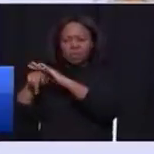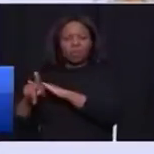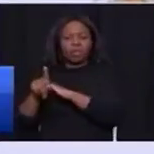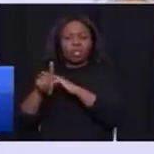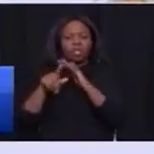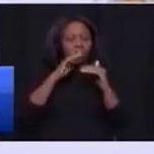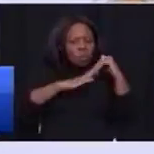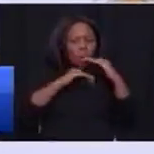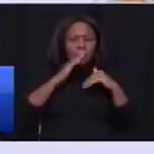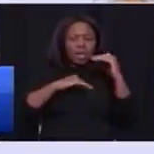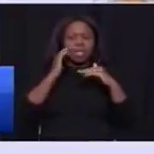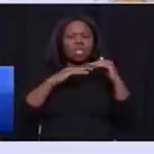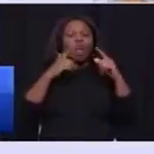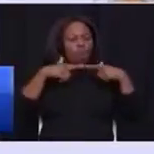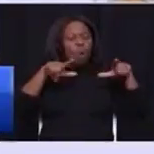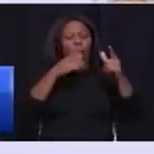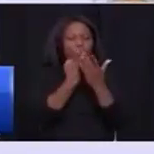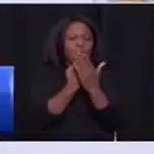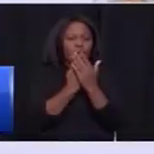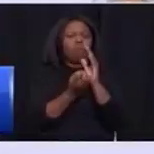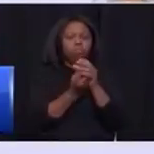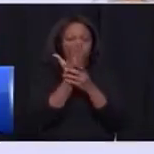viability of the local economies.